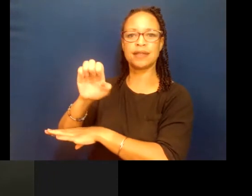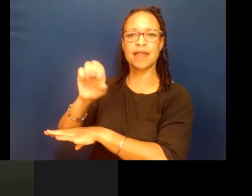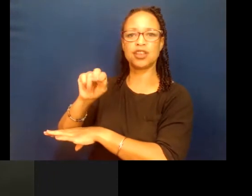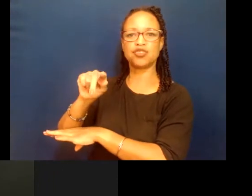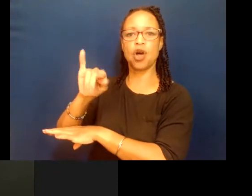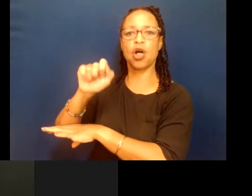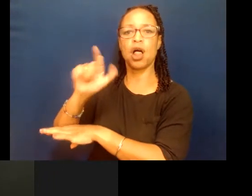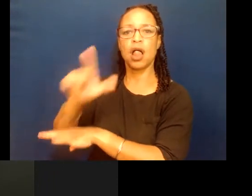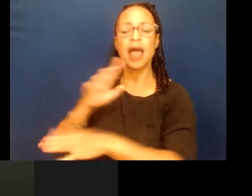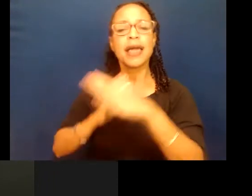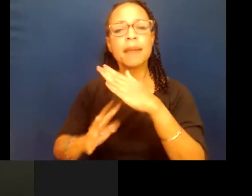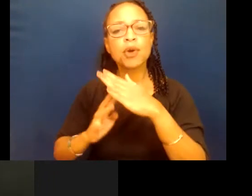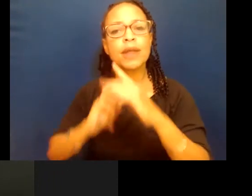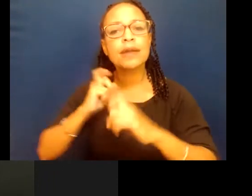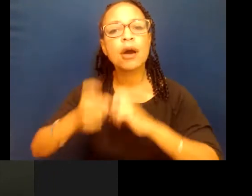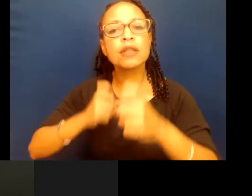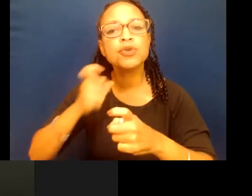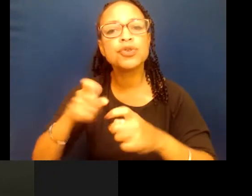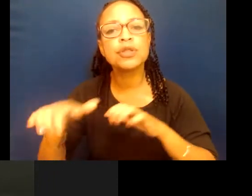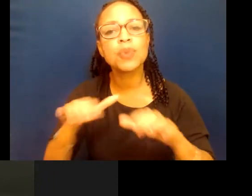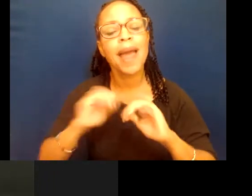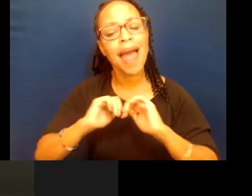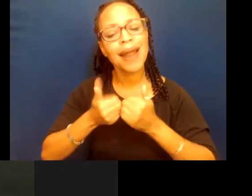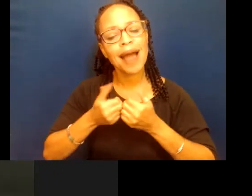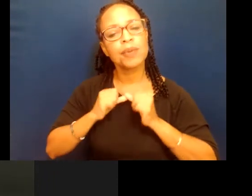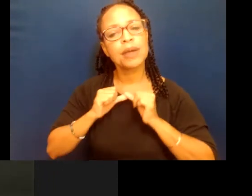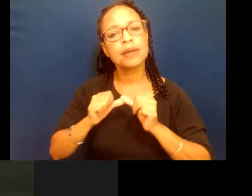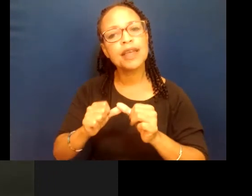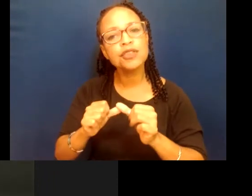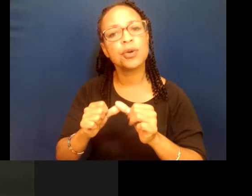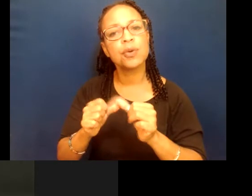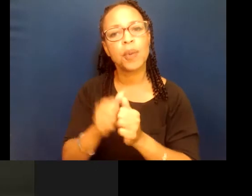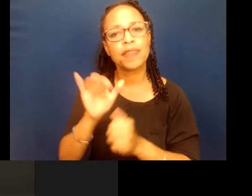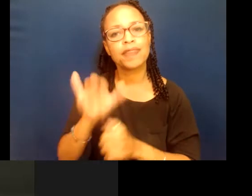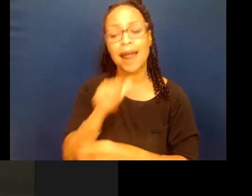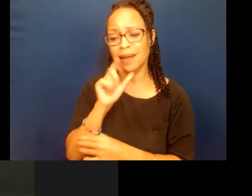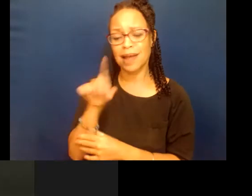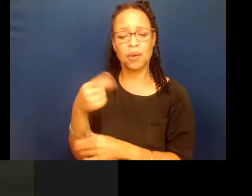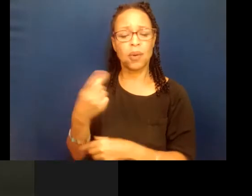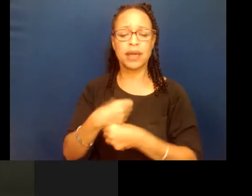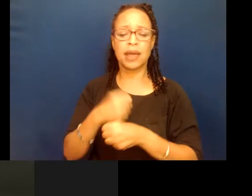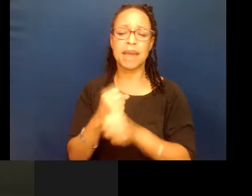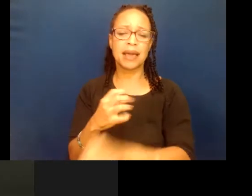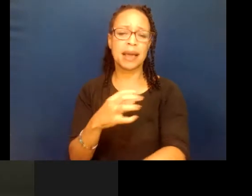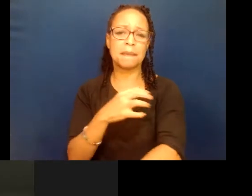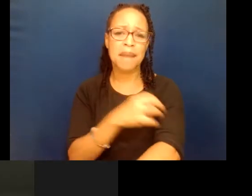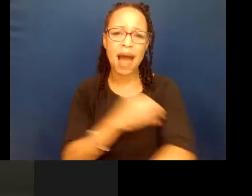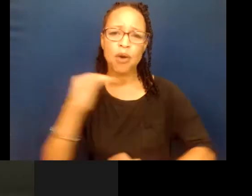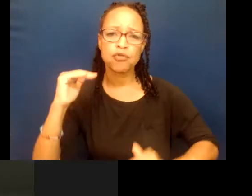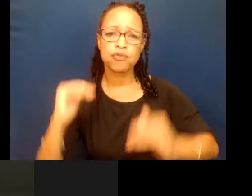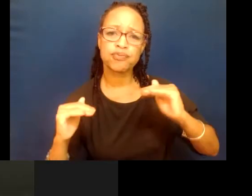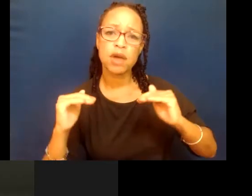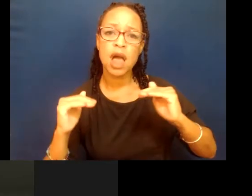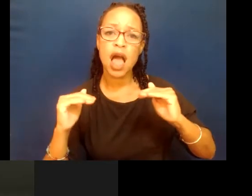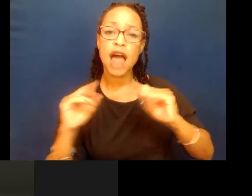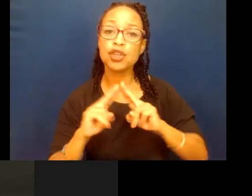contributions they're making, and how do we continue to drive that, not only in creating power as a union, but